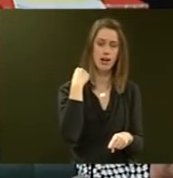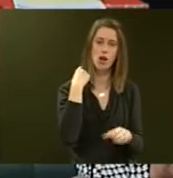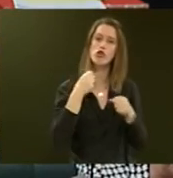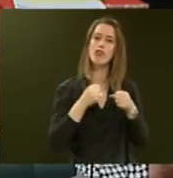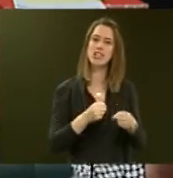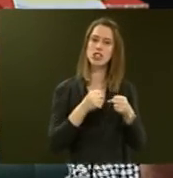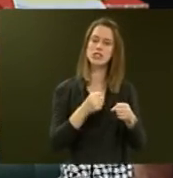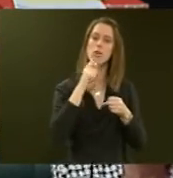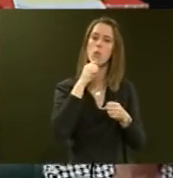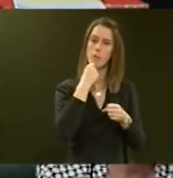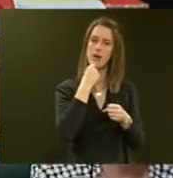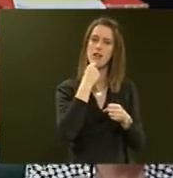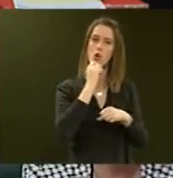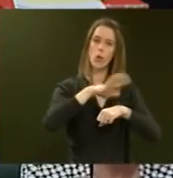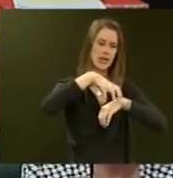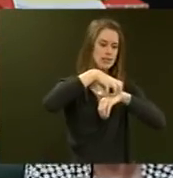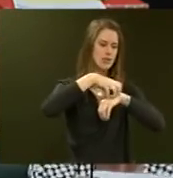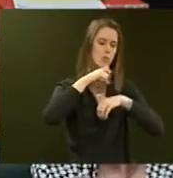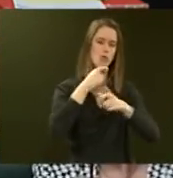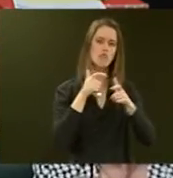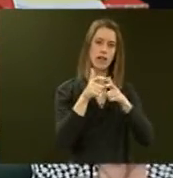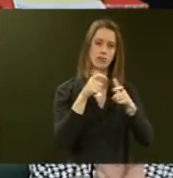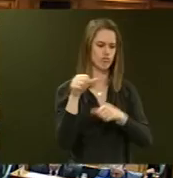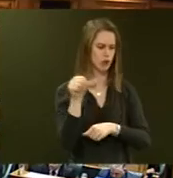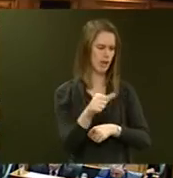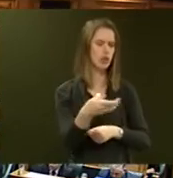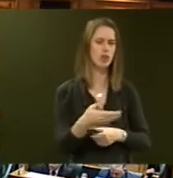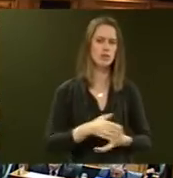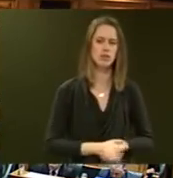Corrections will be the organisation that will run it, and so they should.